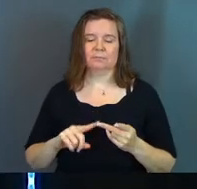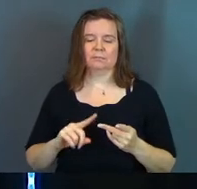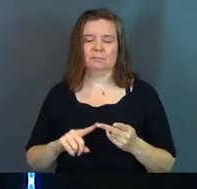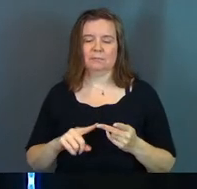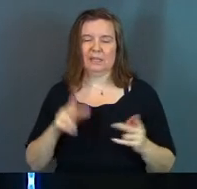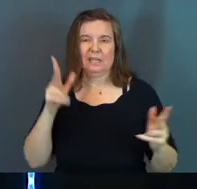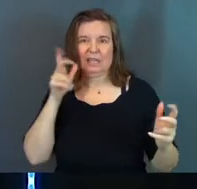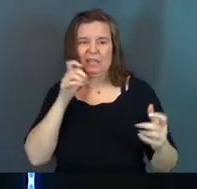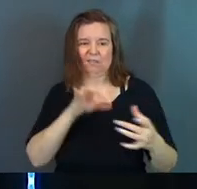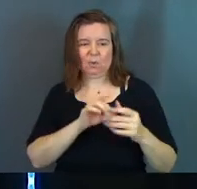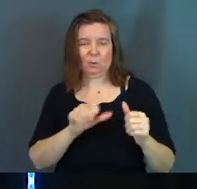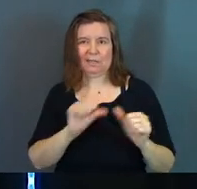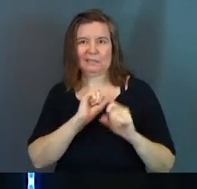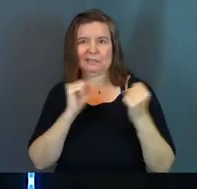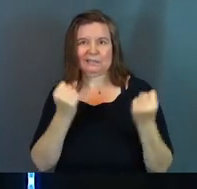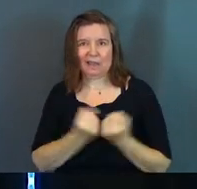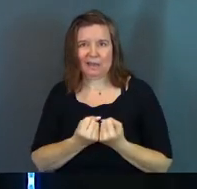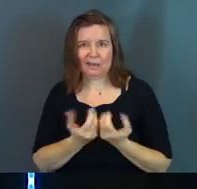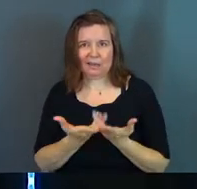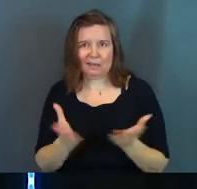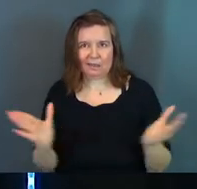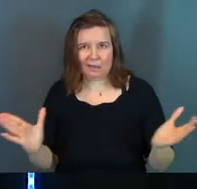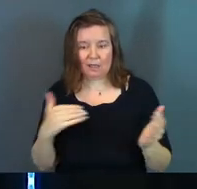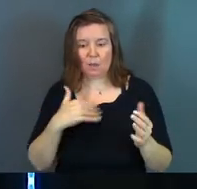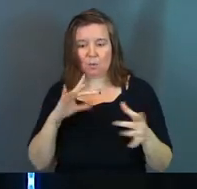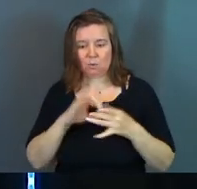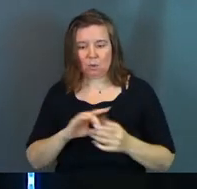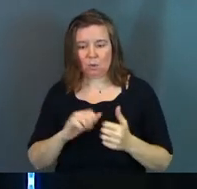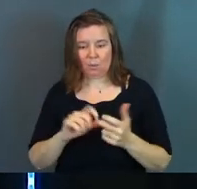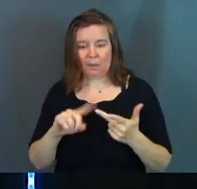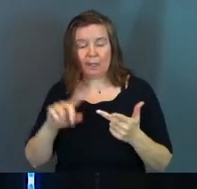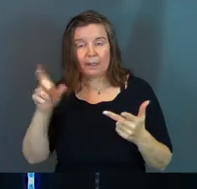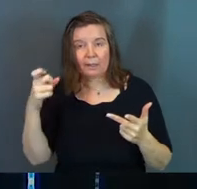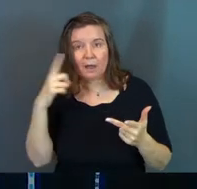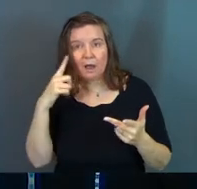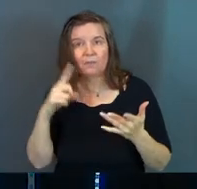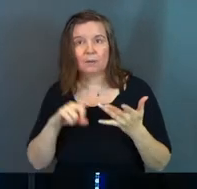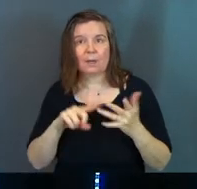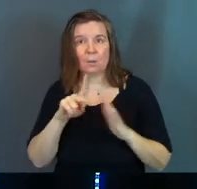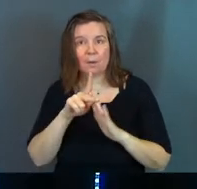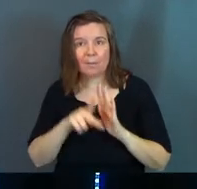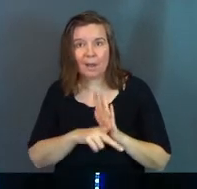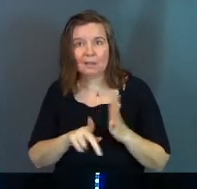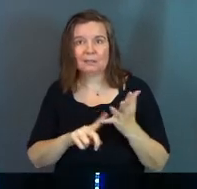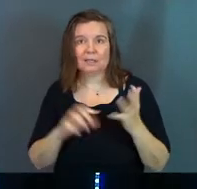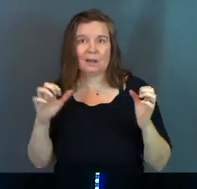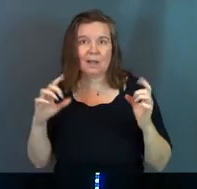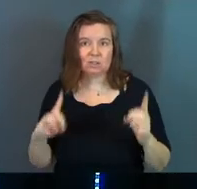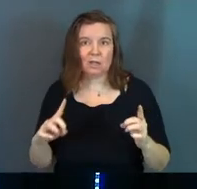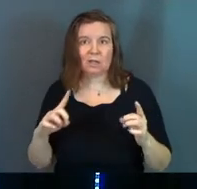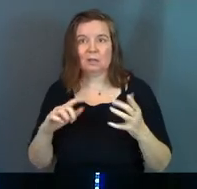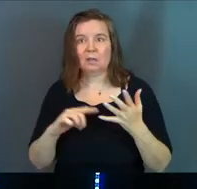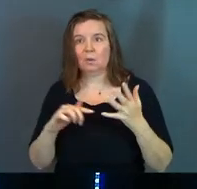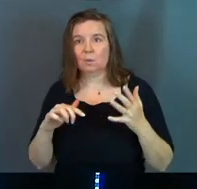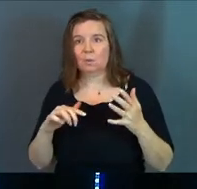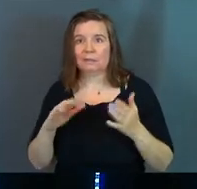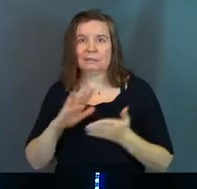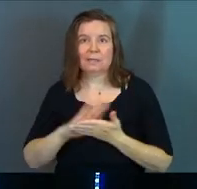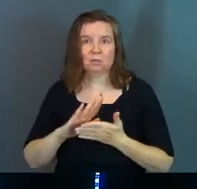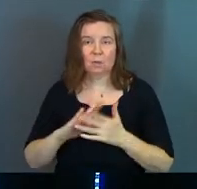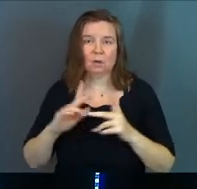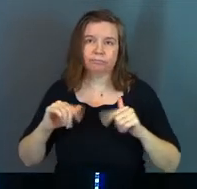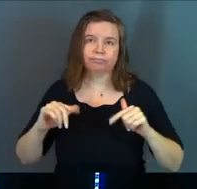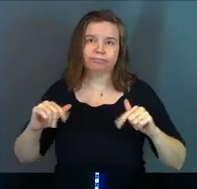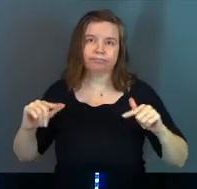associate evil with society. We associate it with government and with policy and with education and with institutions,